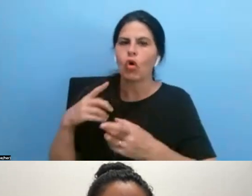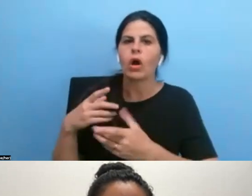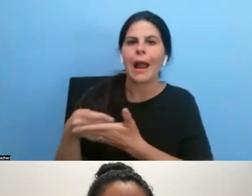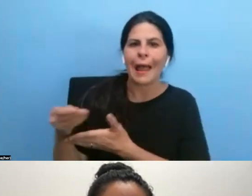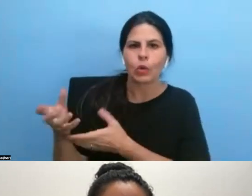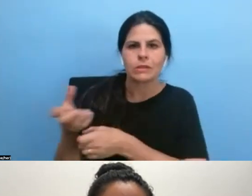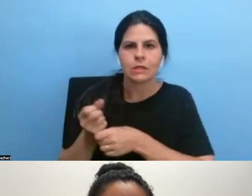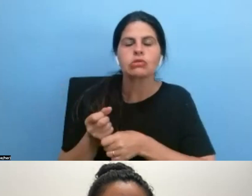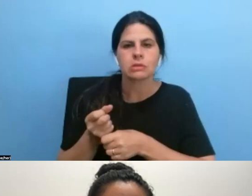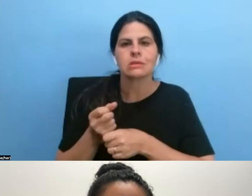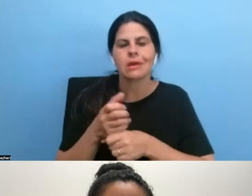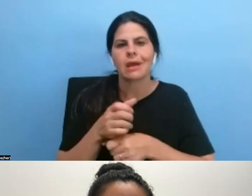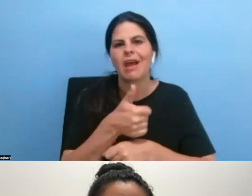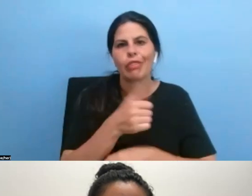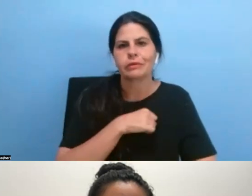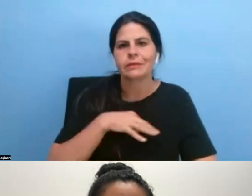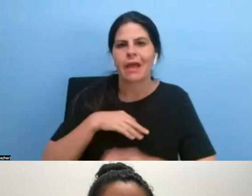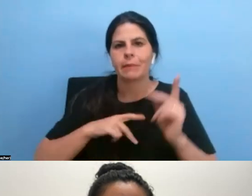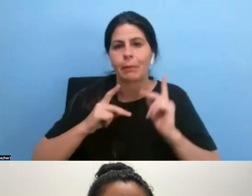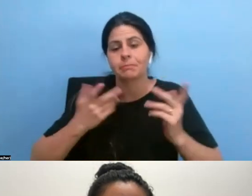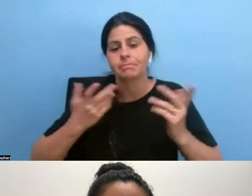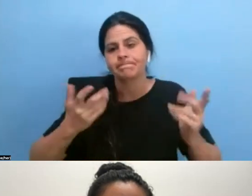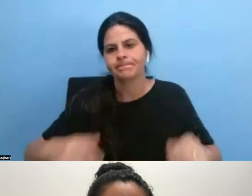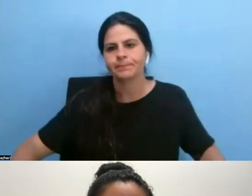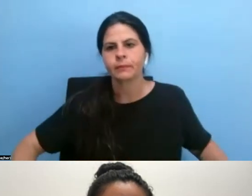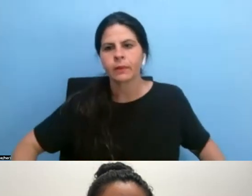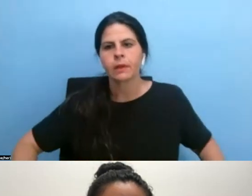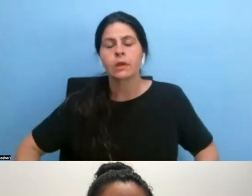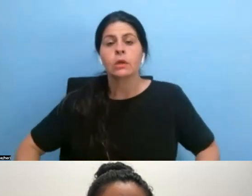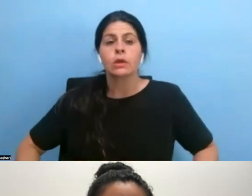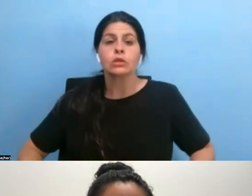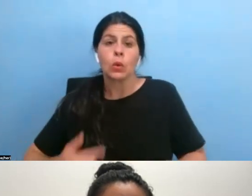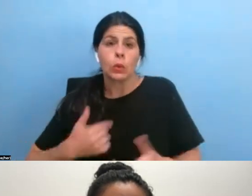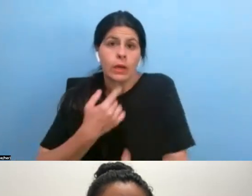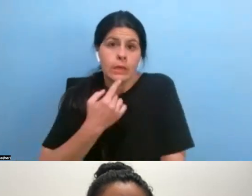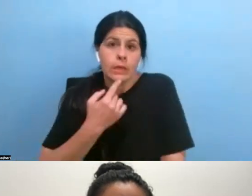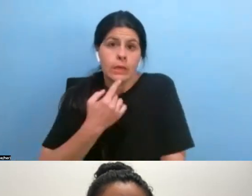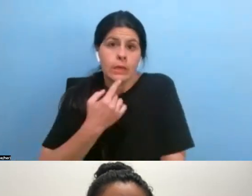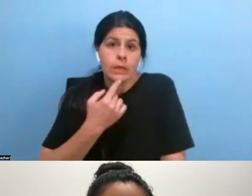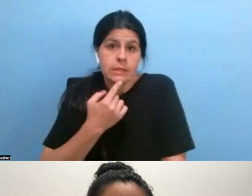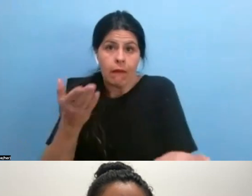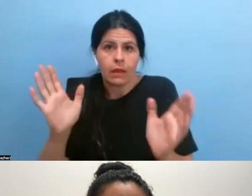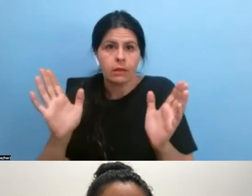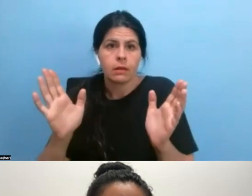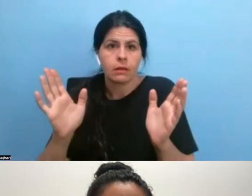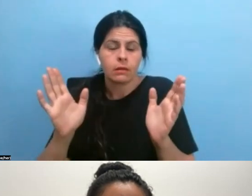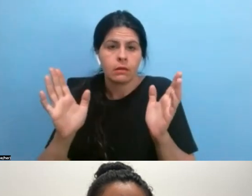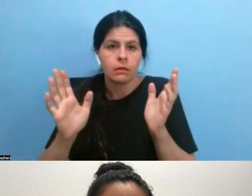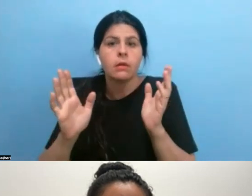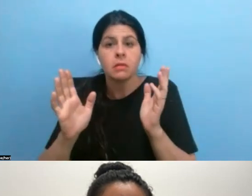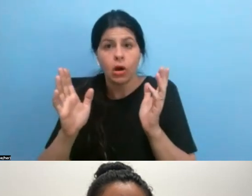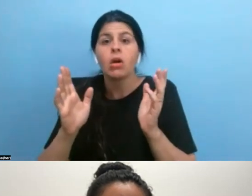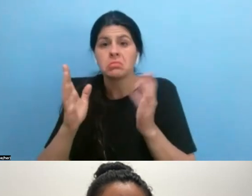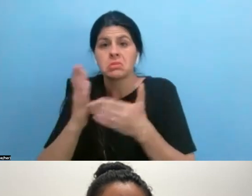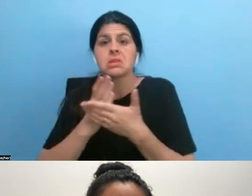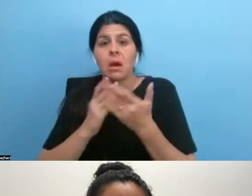staff people. Um, so what I would say though is there are ways that people have gotten around that, um, for